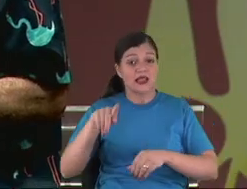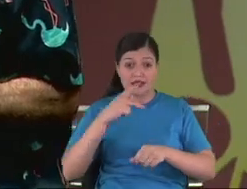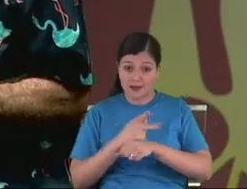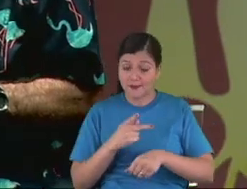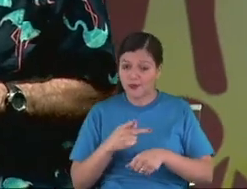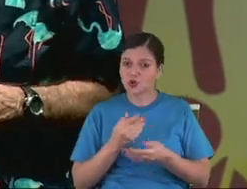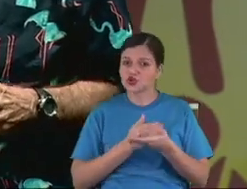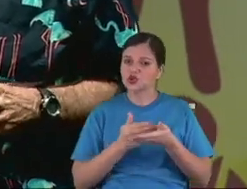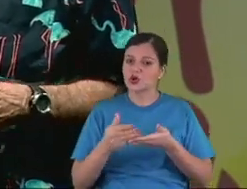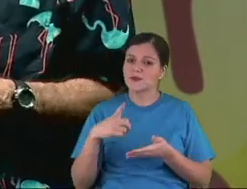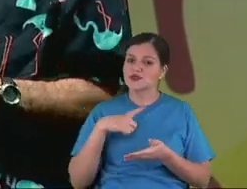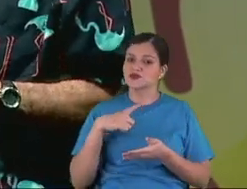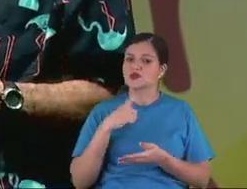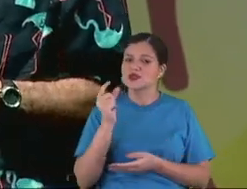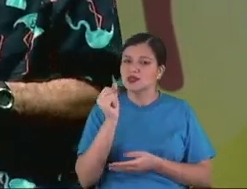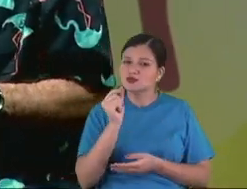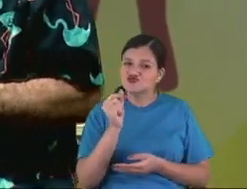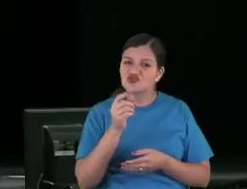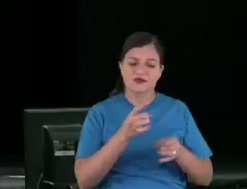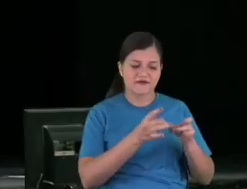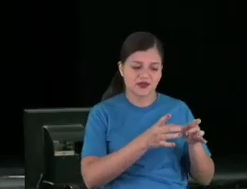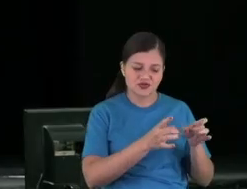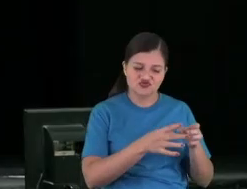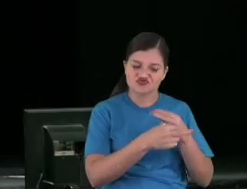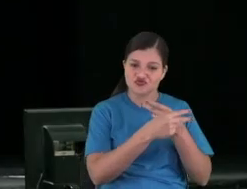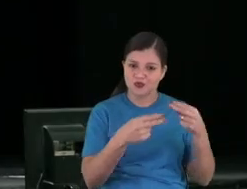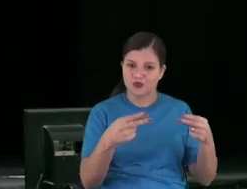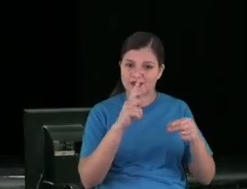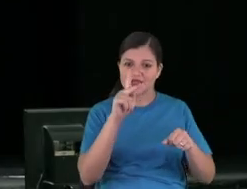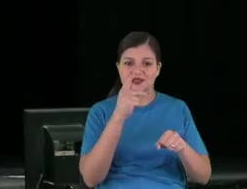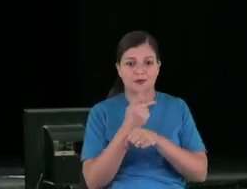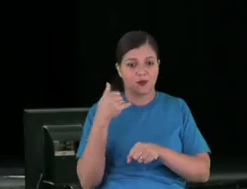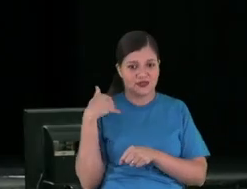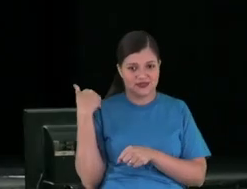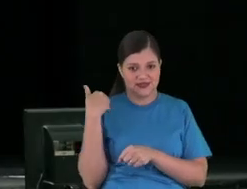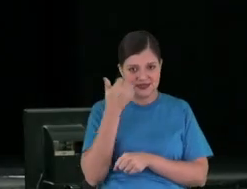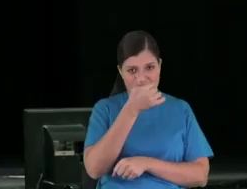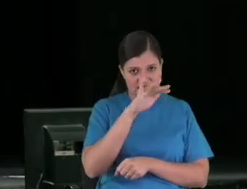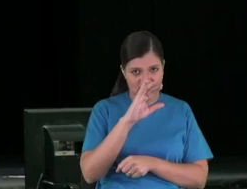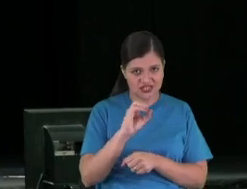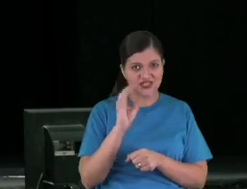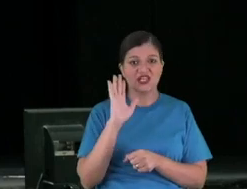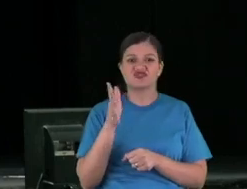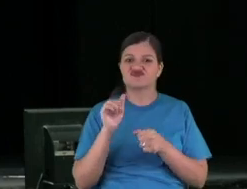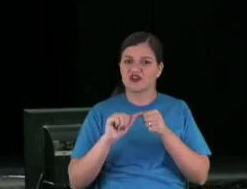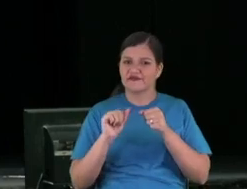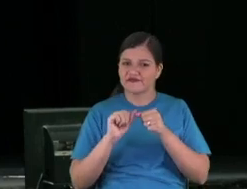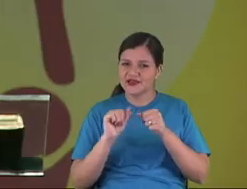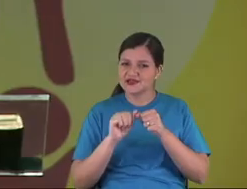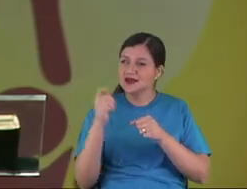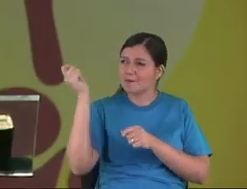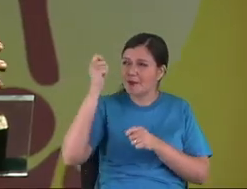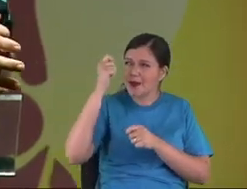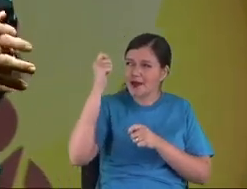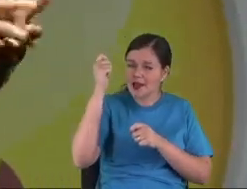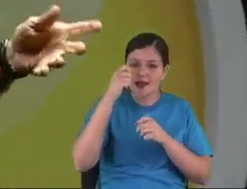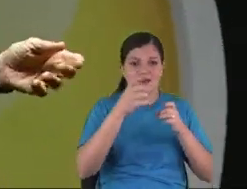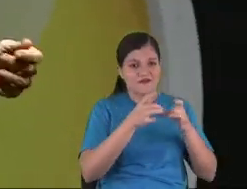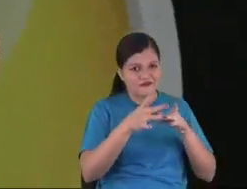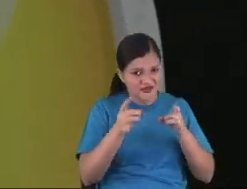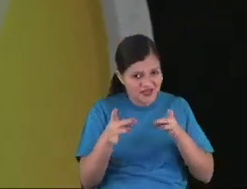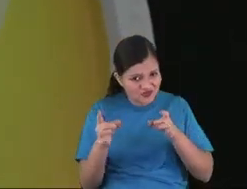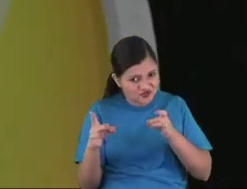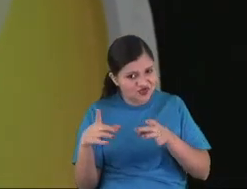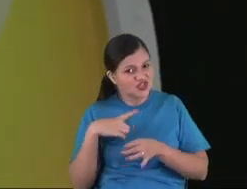And I have, when I have my own money selling jato bar, I used to sell